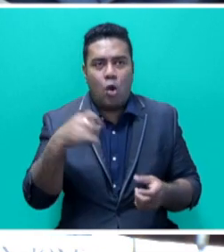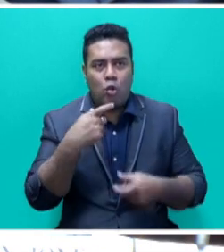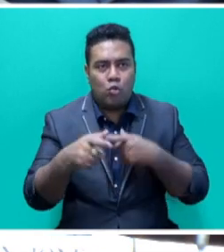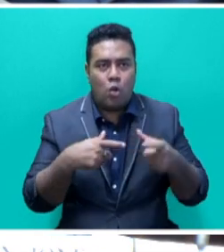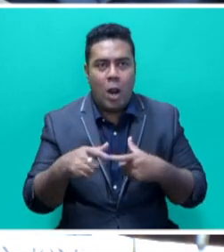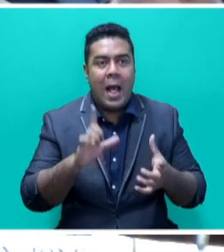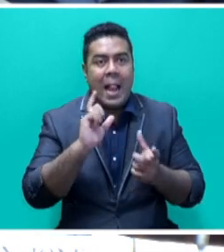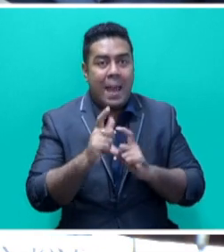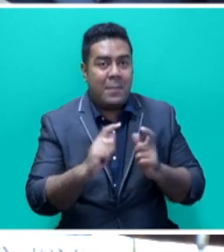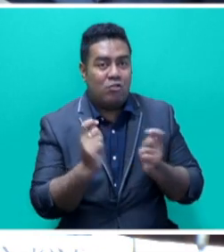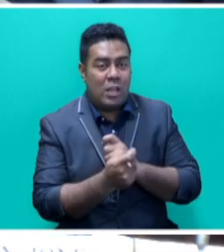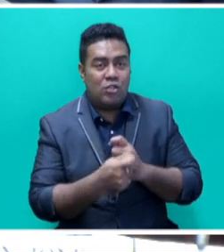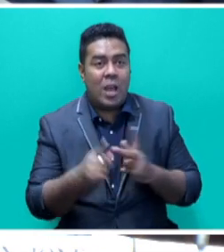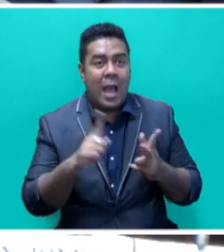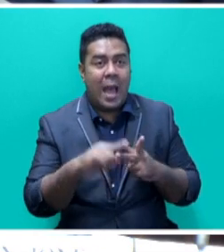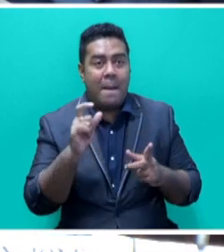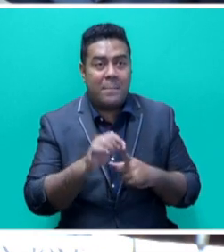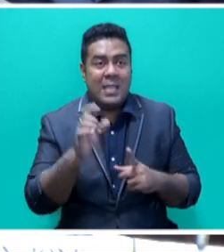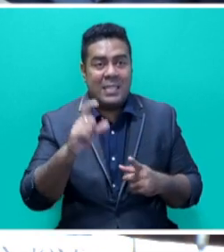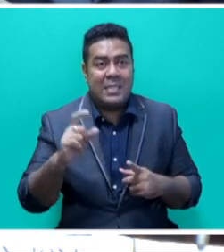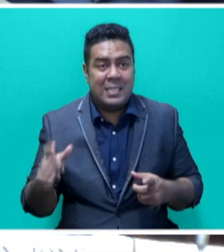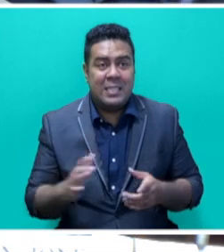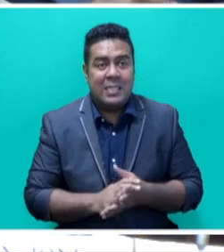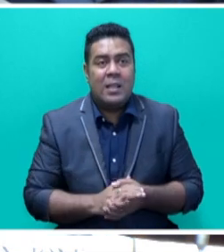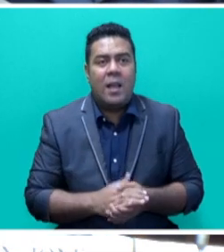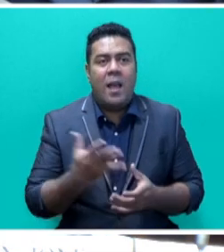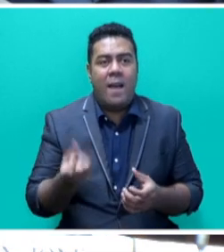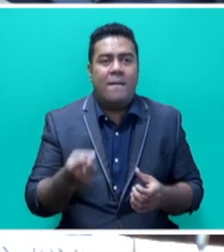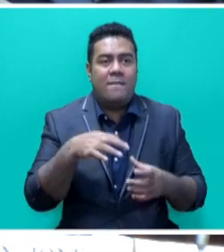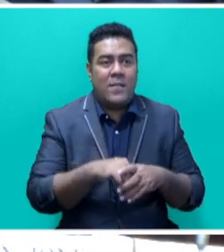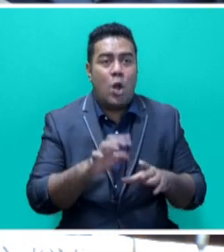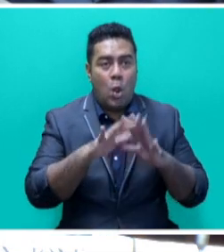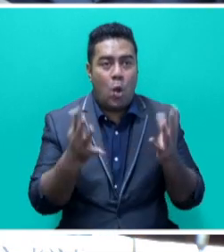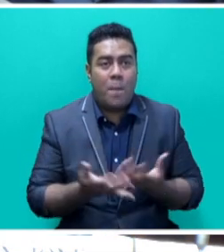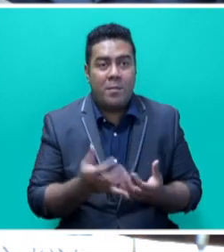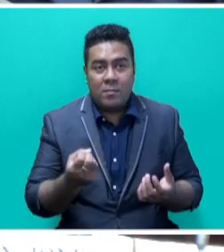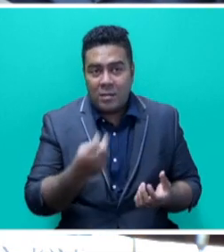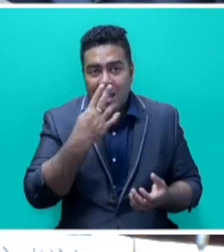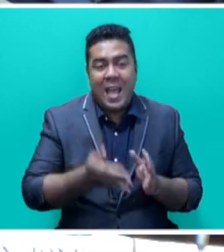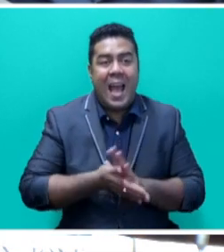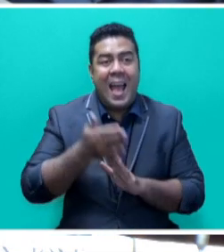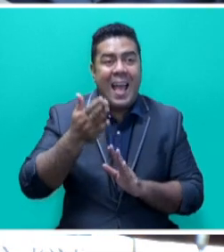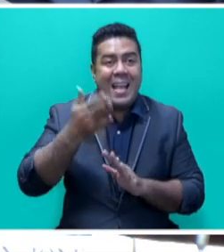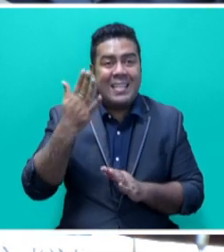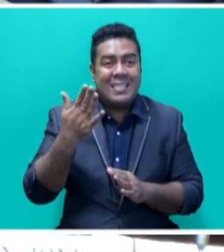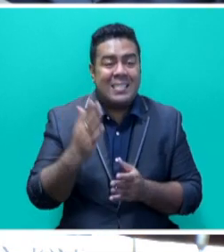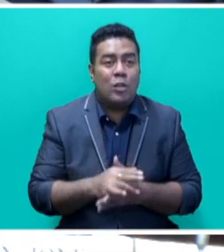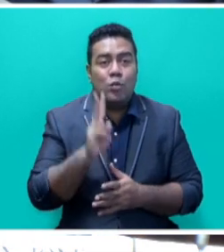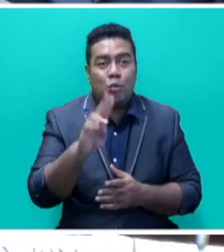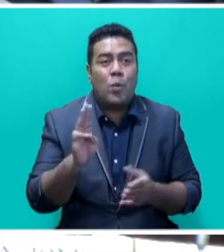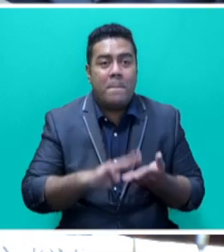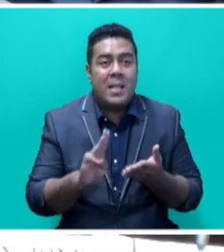The IPCC report states that global carbon dioxide concentrations are the highest in at least 2 million